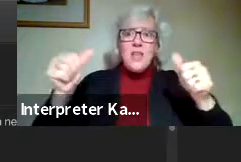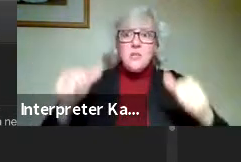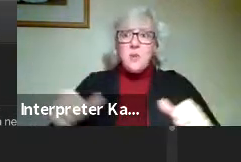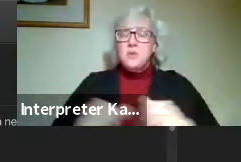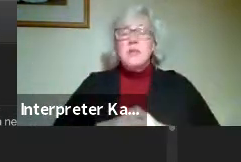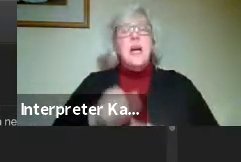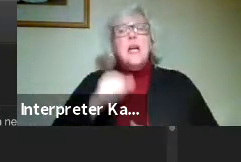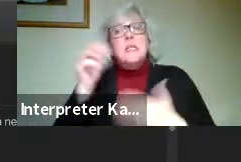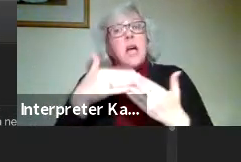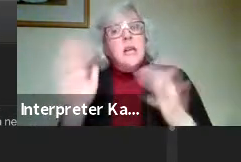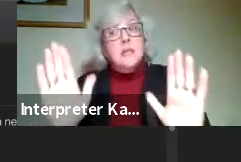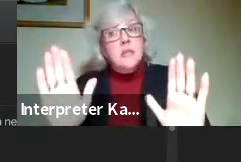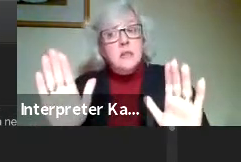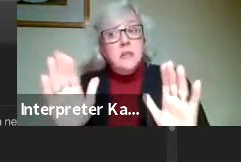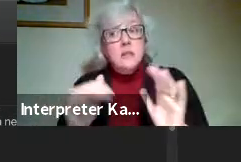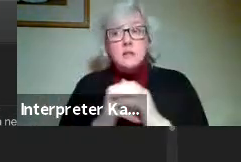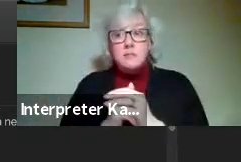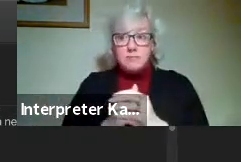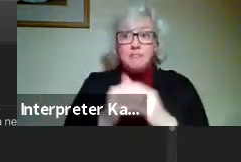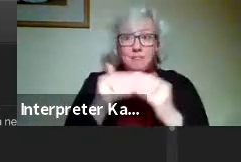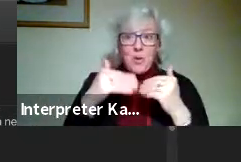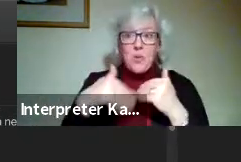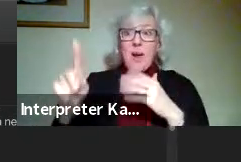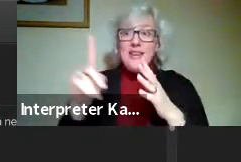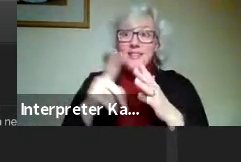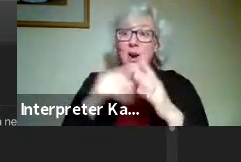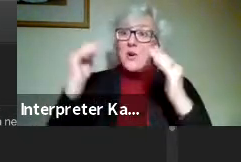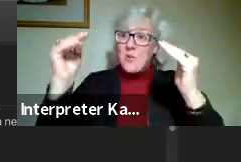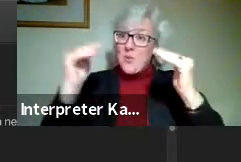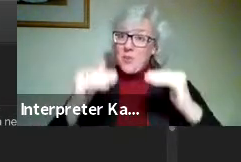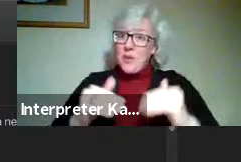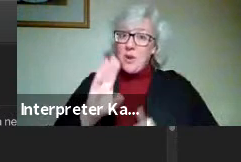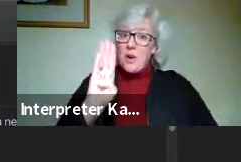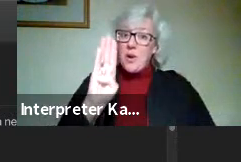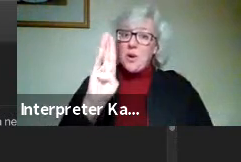no easy task. So we'll go ahead and start going through these.